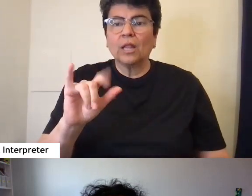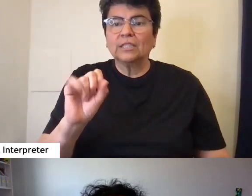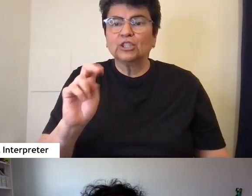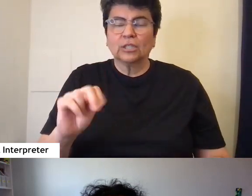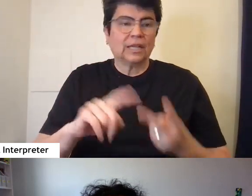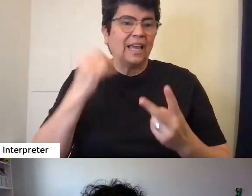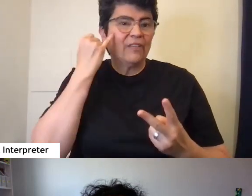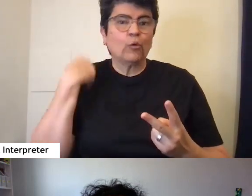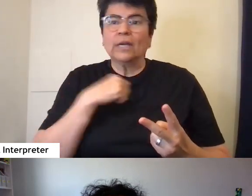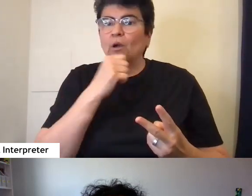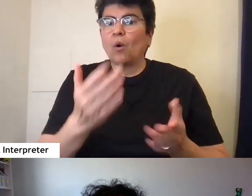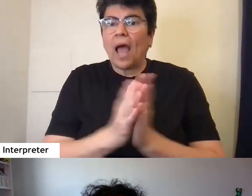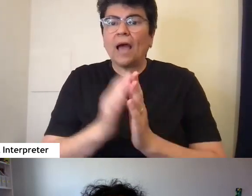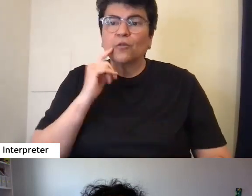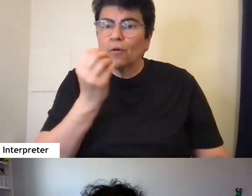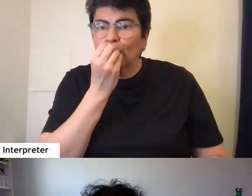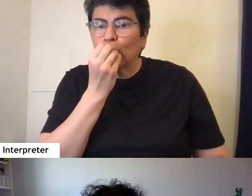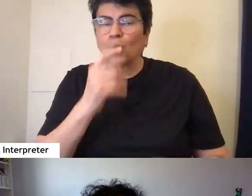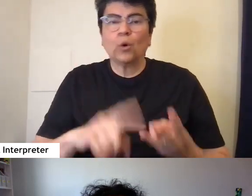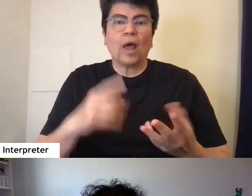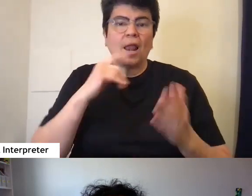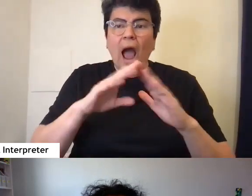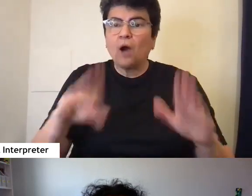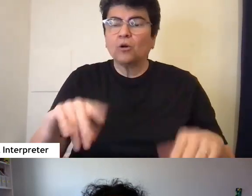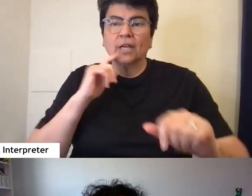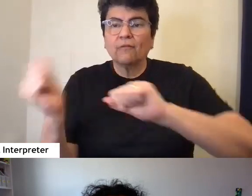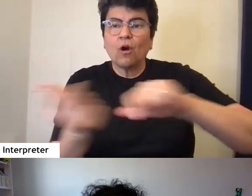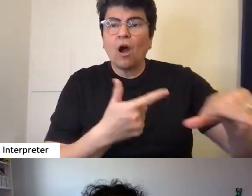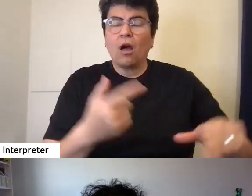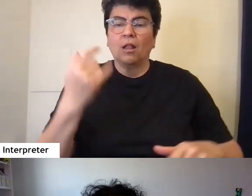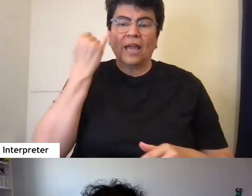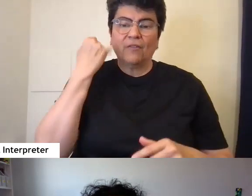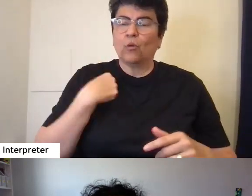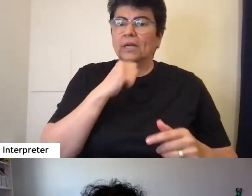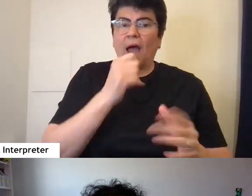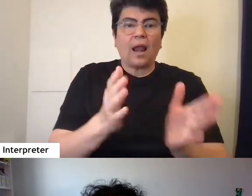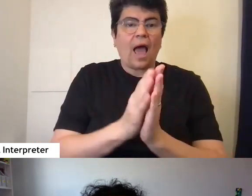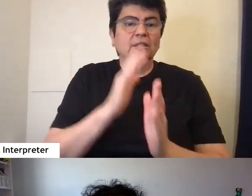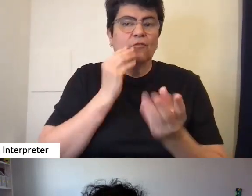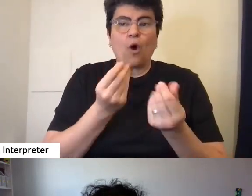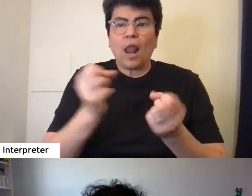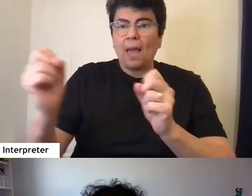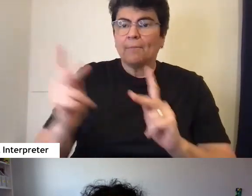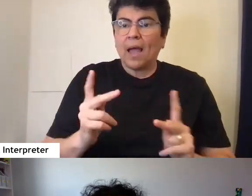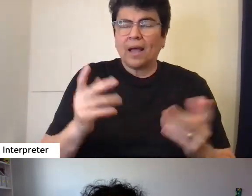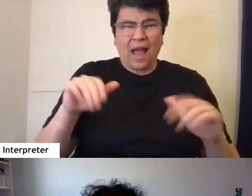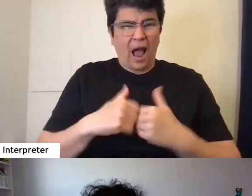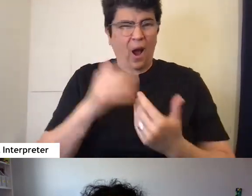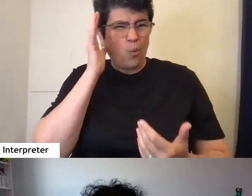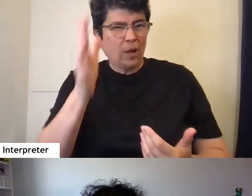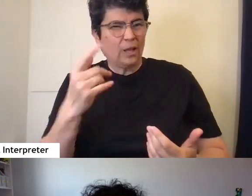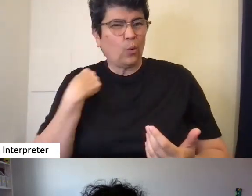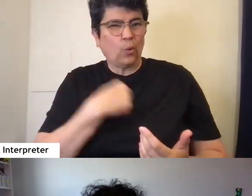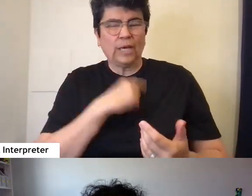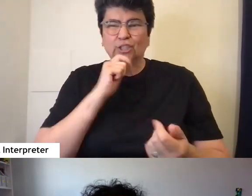food and housing for everyone. If we're not asking for land back, then how are we ever